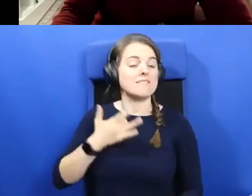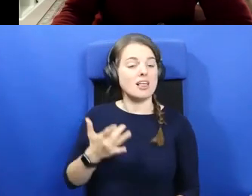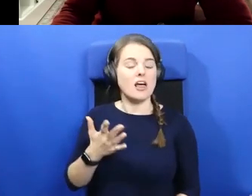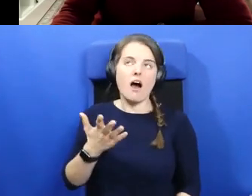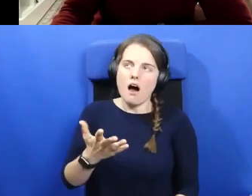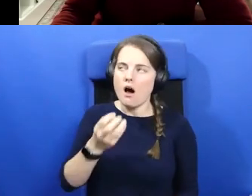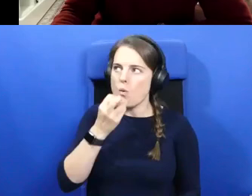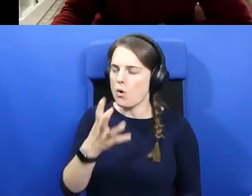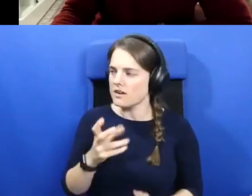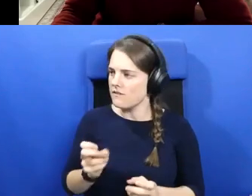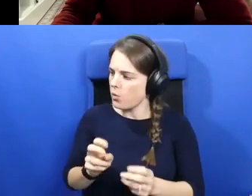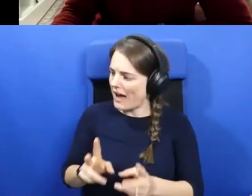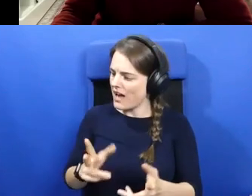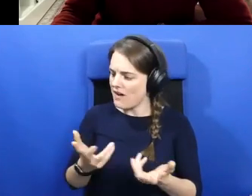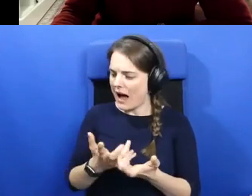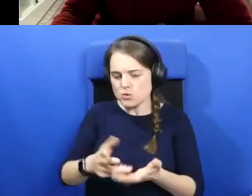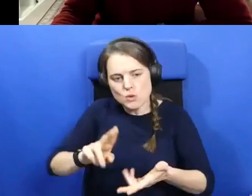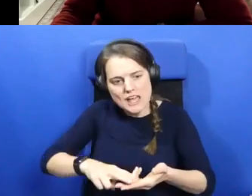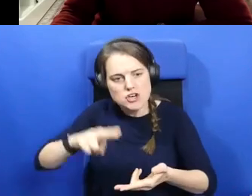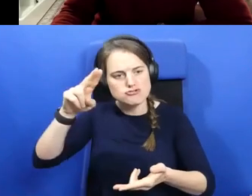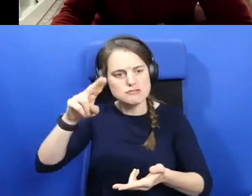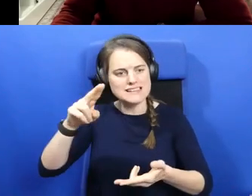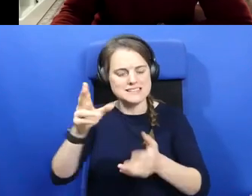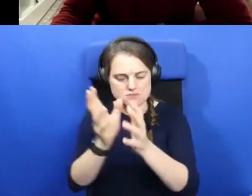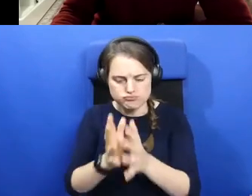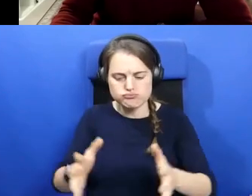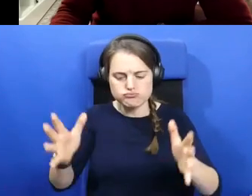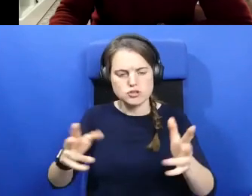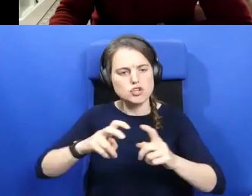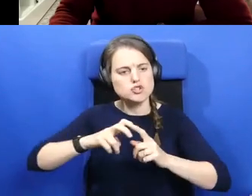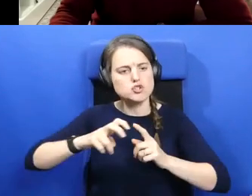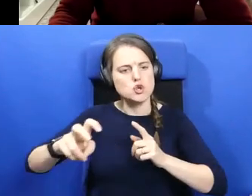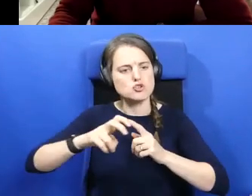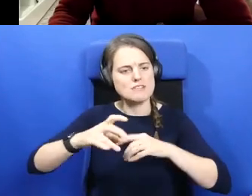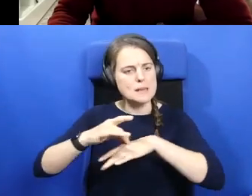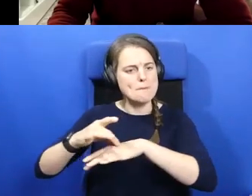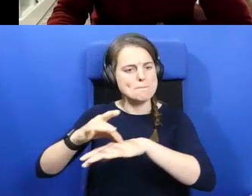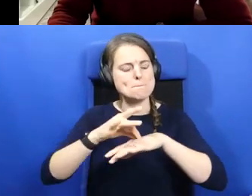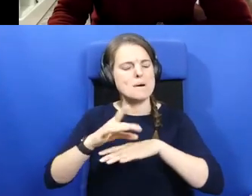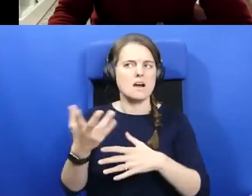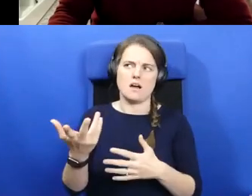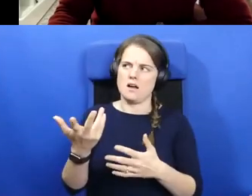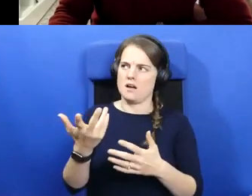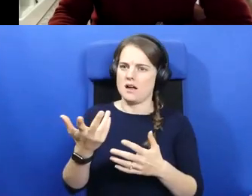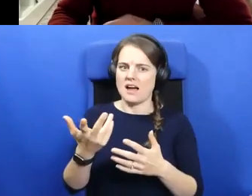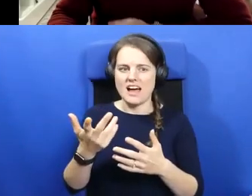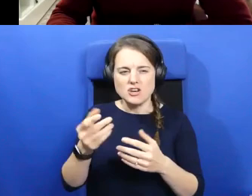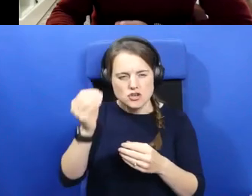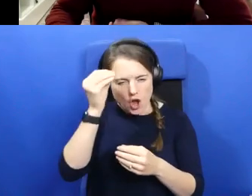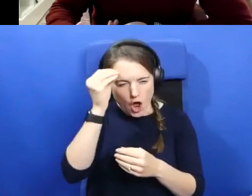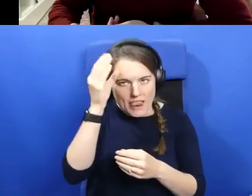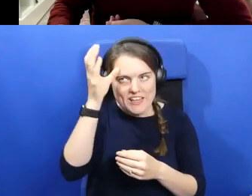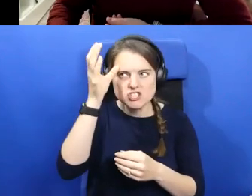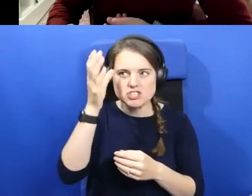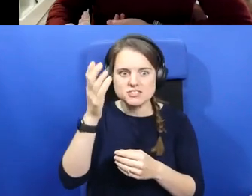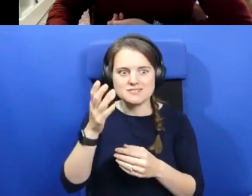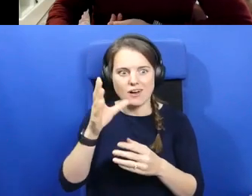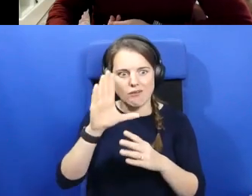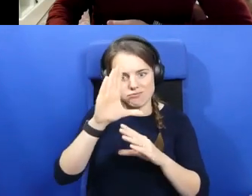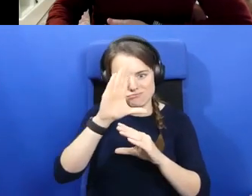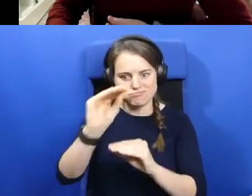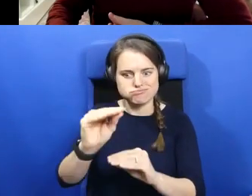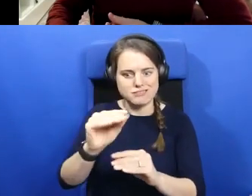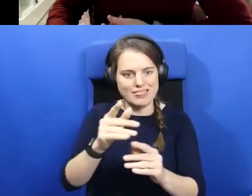um, I think just tourism and people's interest is the knowledge of the fact that the language went over to Scotland,